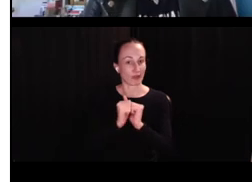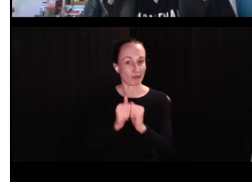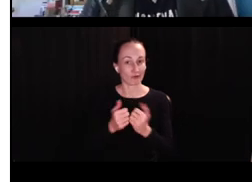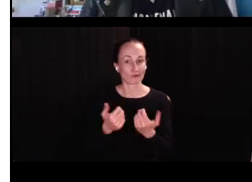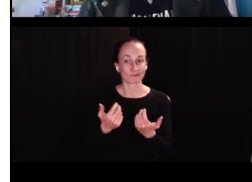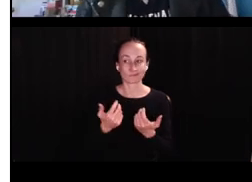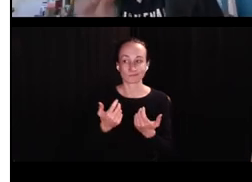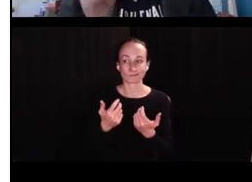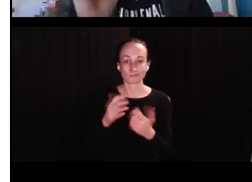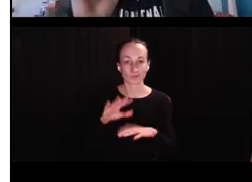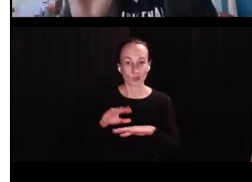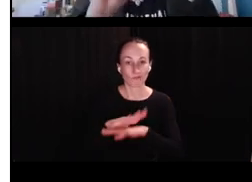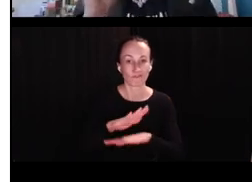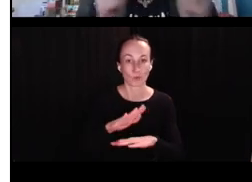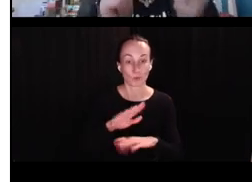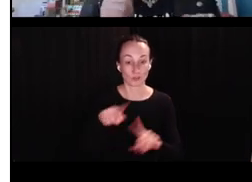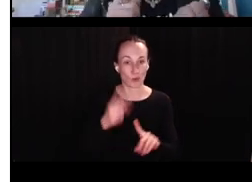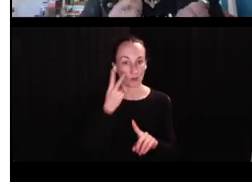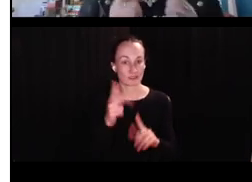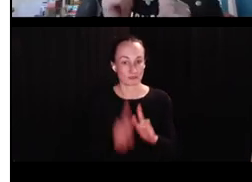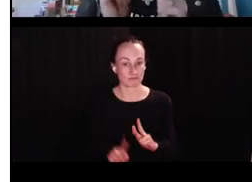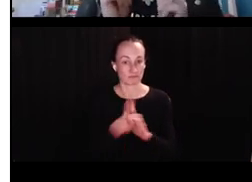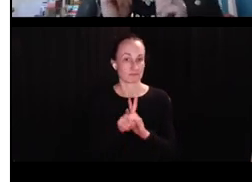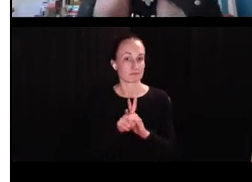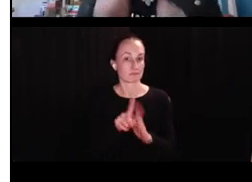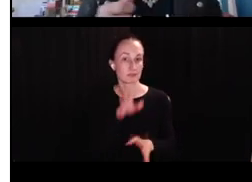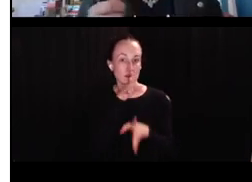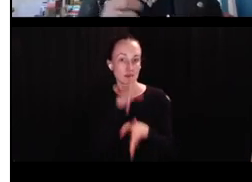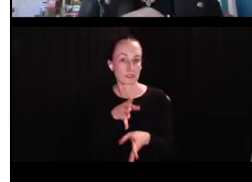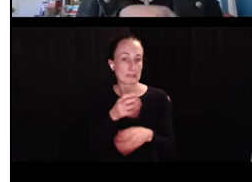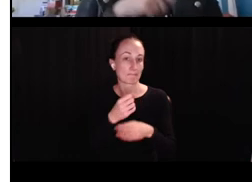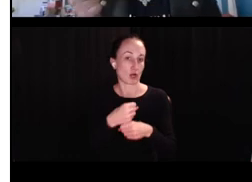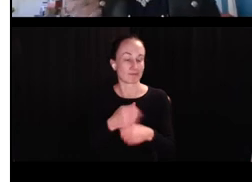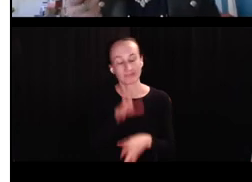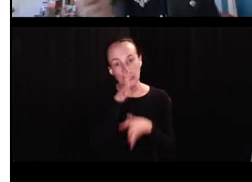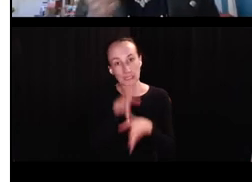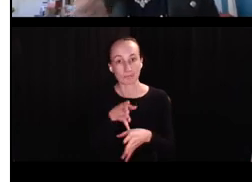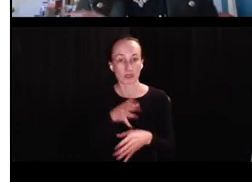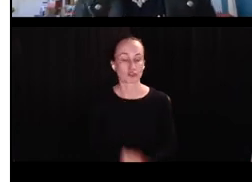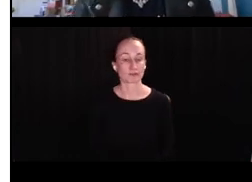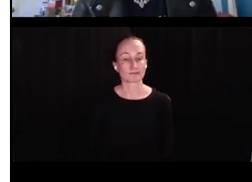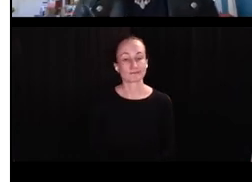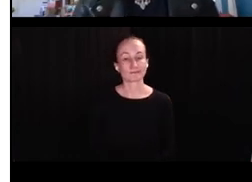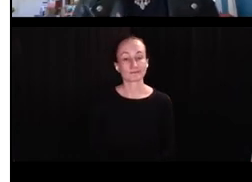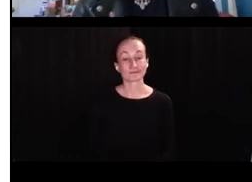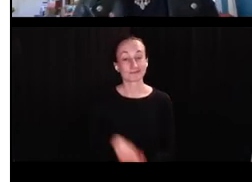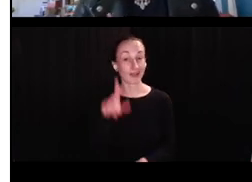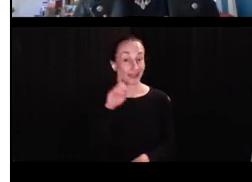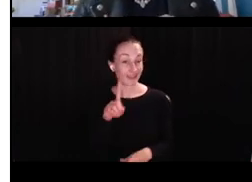that are working together to influence when we see these in production.